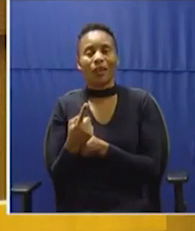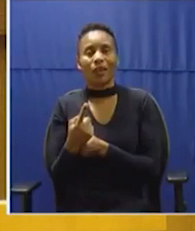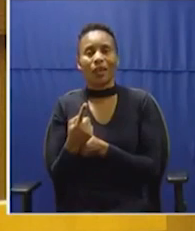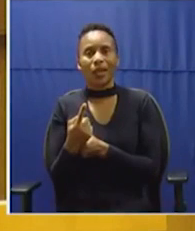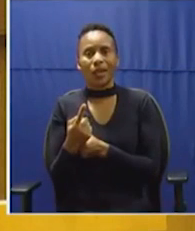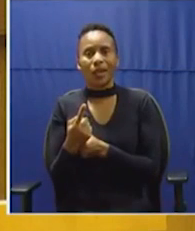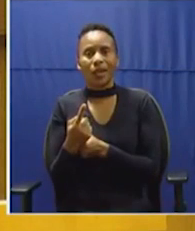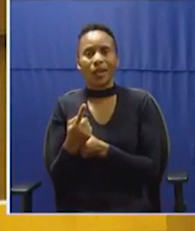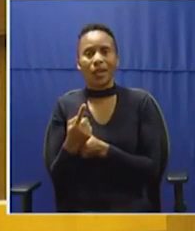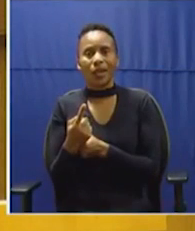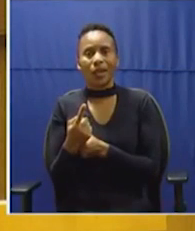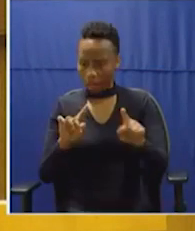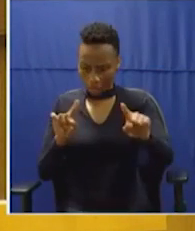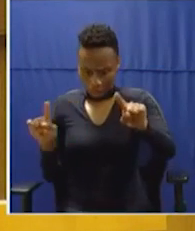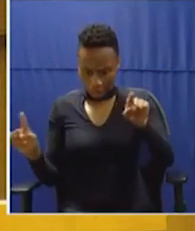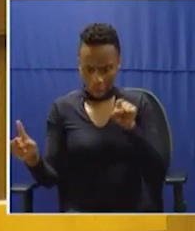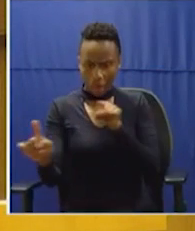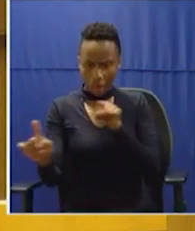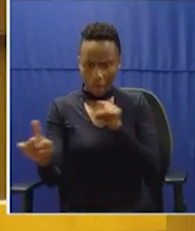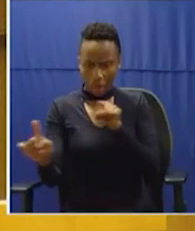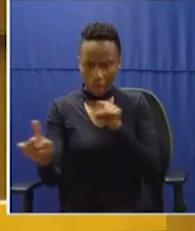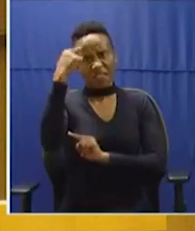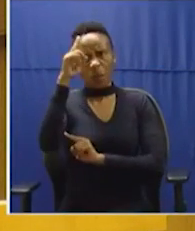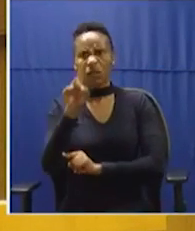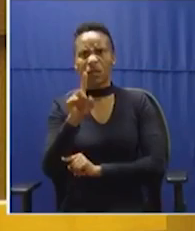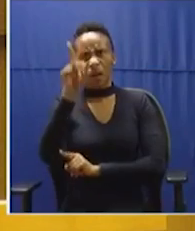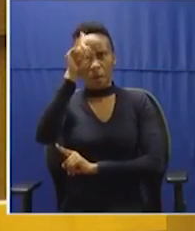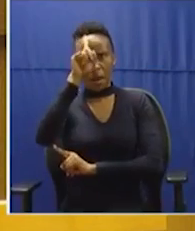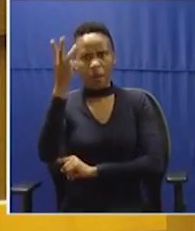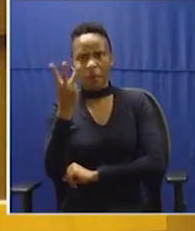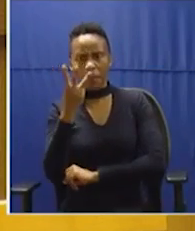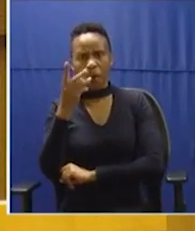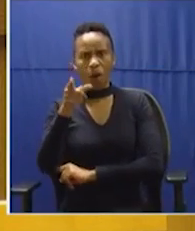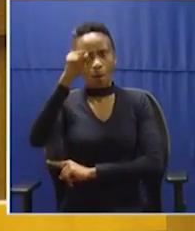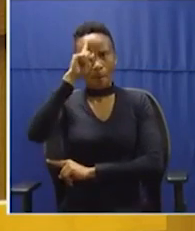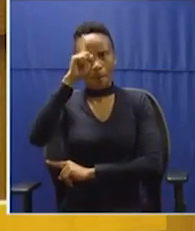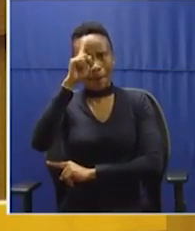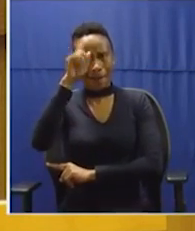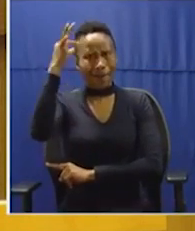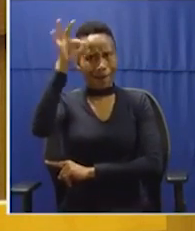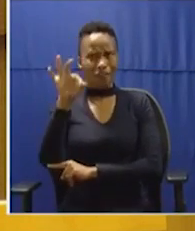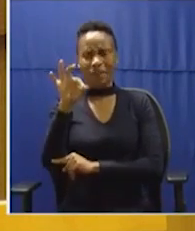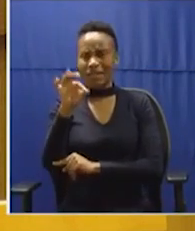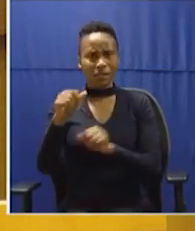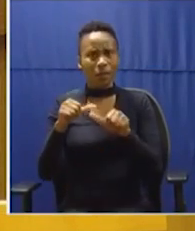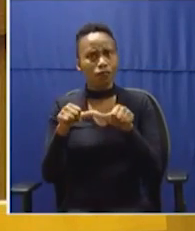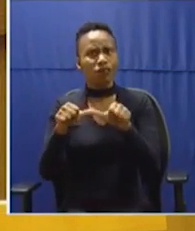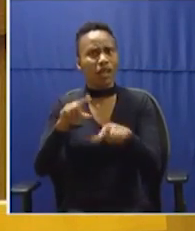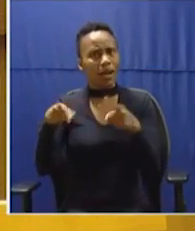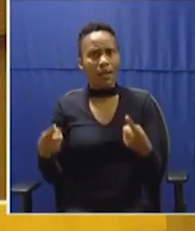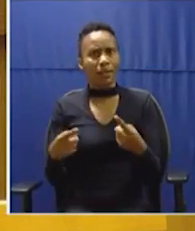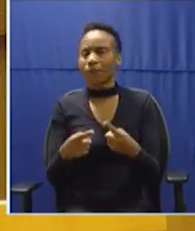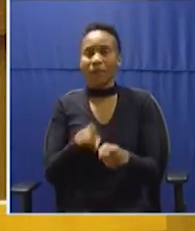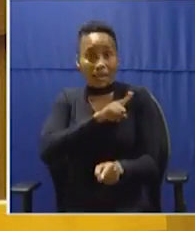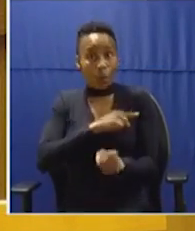all of us to think that black people and a black government cannot run banks. That is why we must pass the bank's amendment